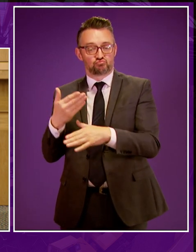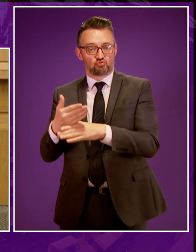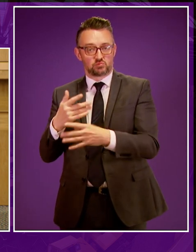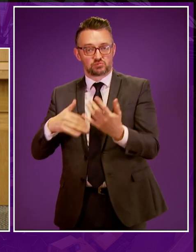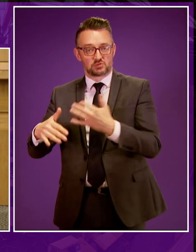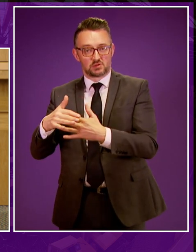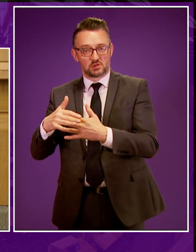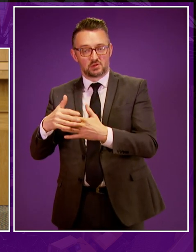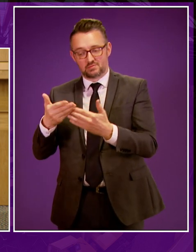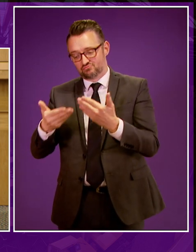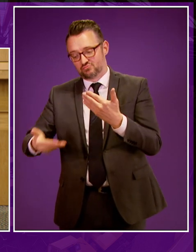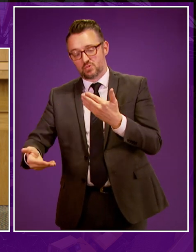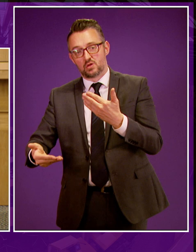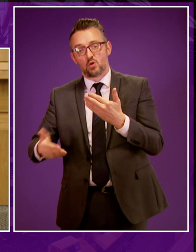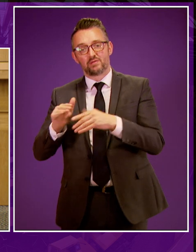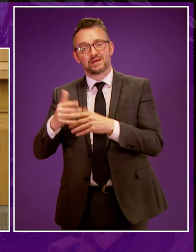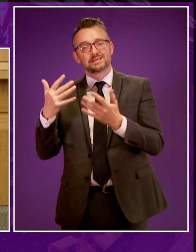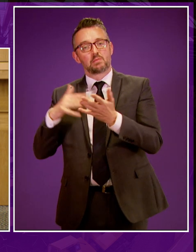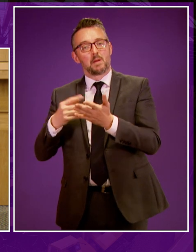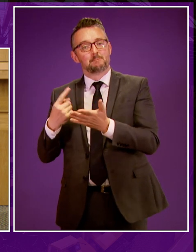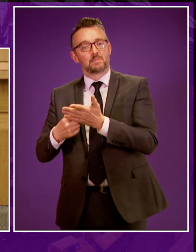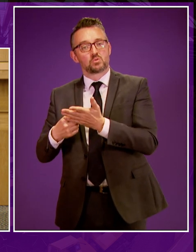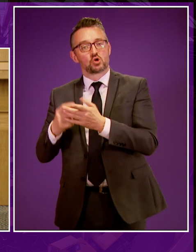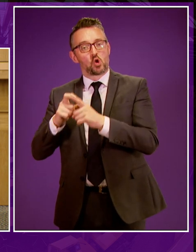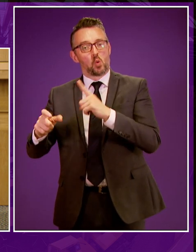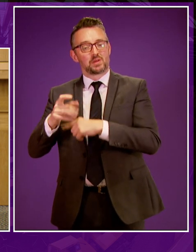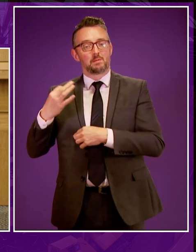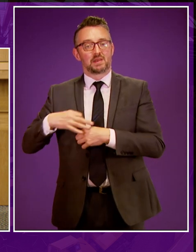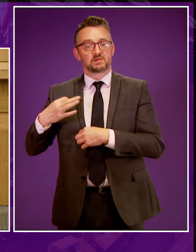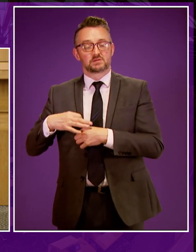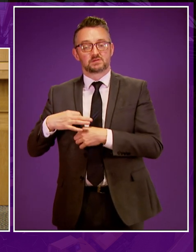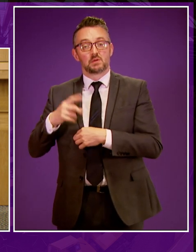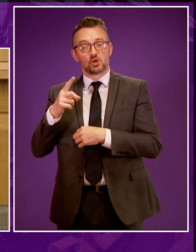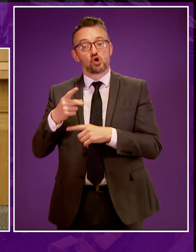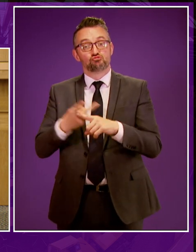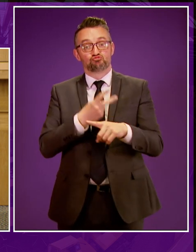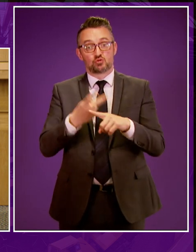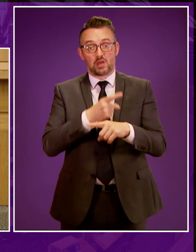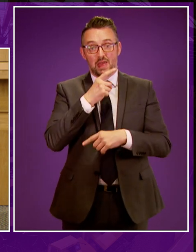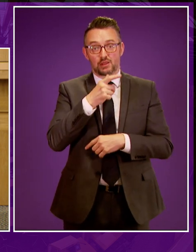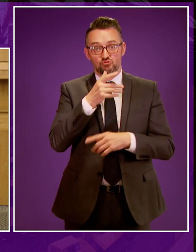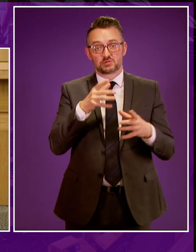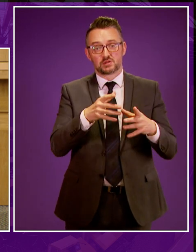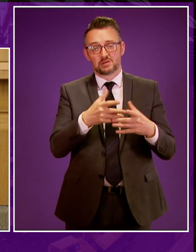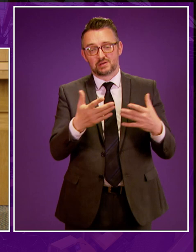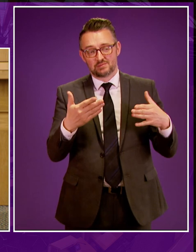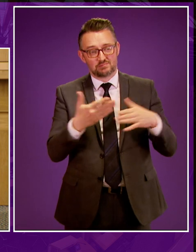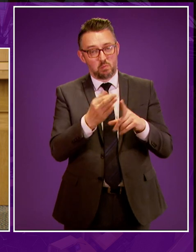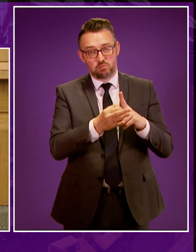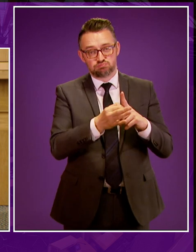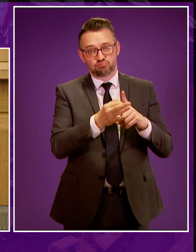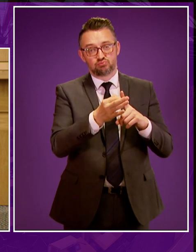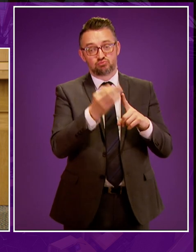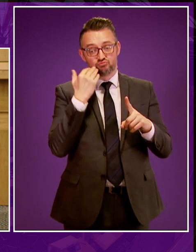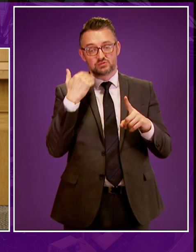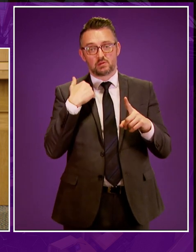and in the supply chain and delivered over £10 million of community benefit. While the renewable electricity sector has made tremendous progress in recent